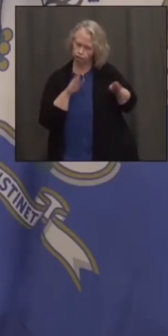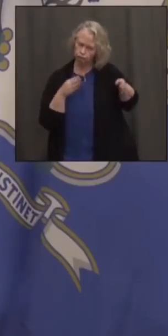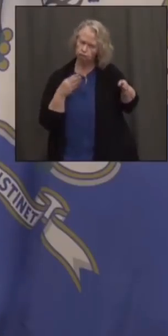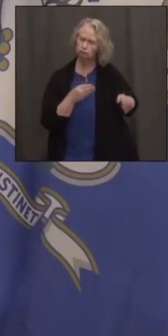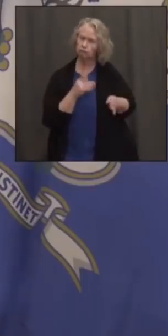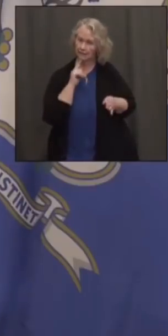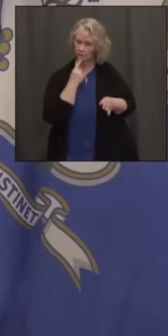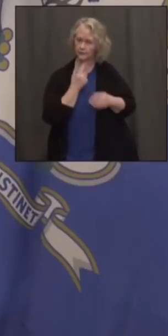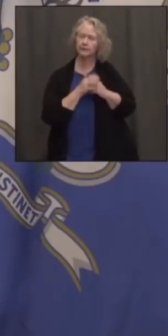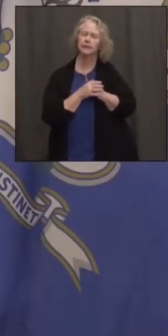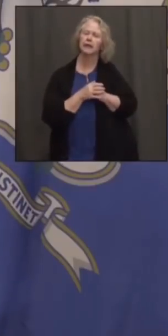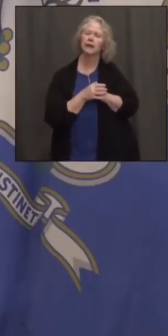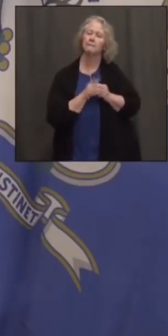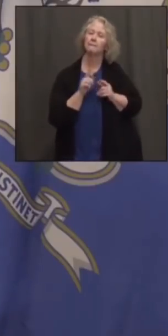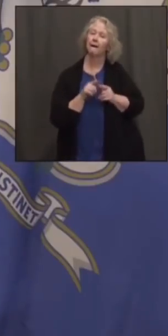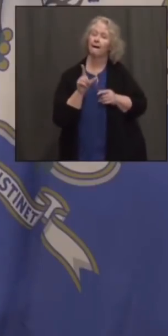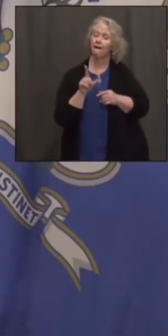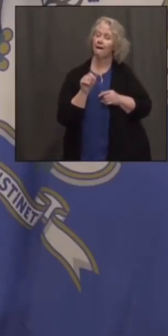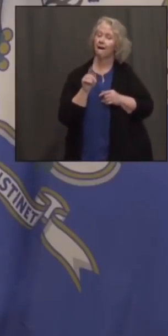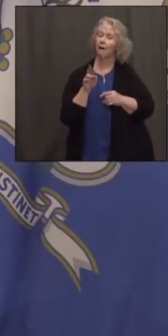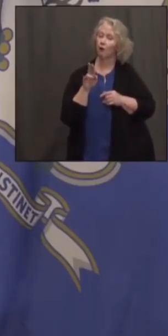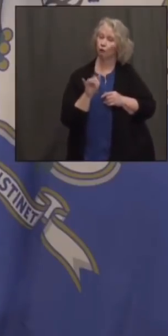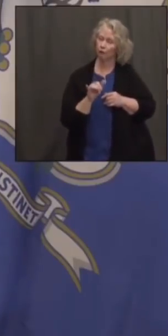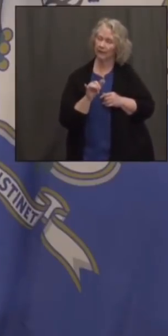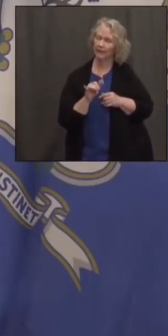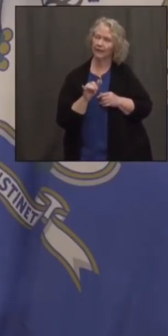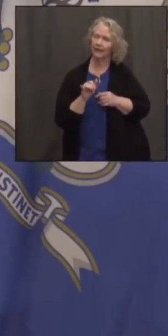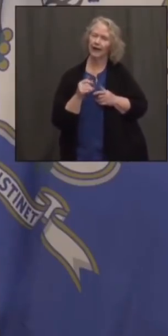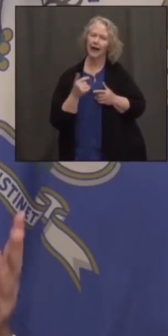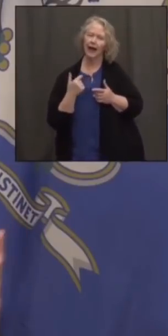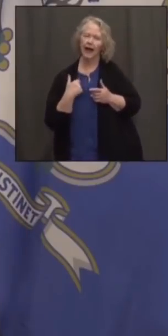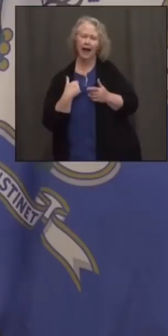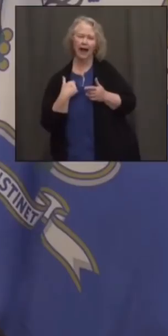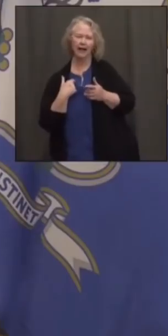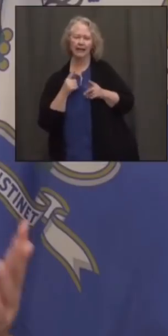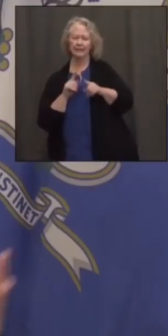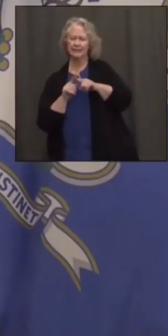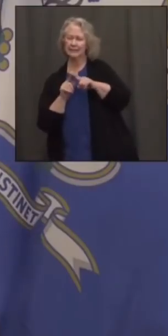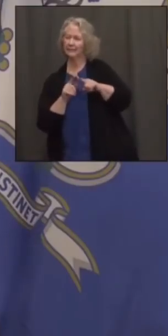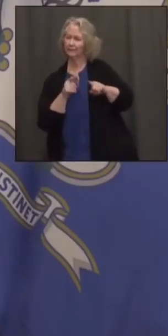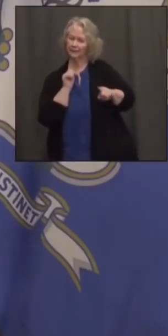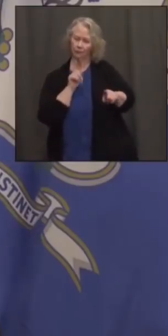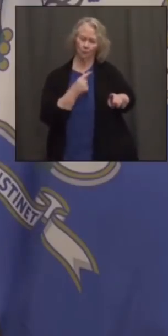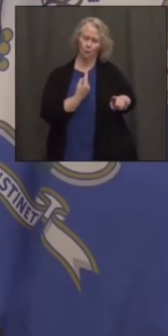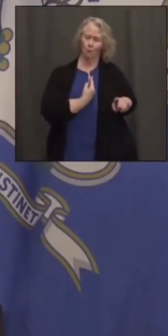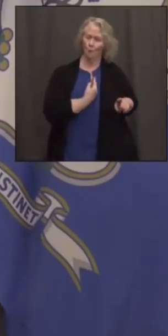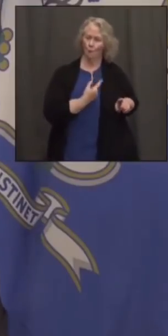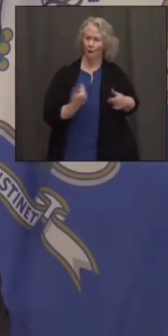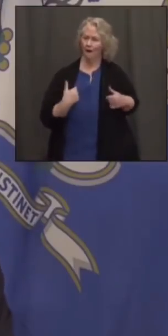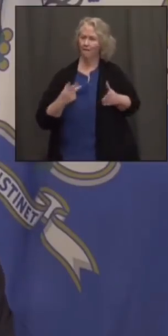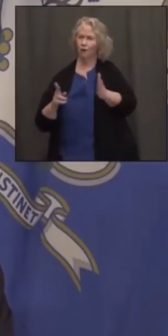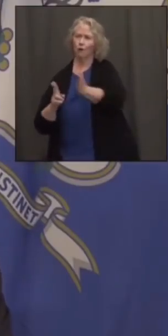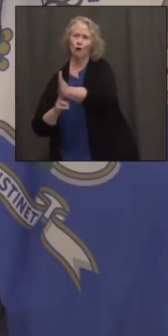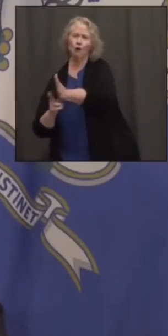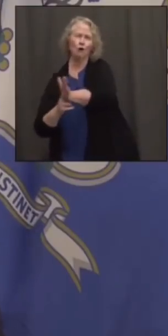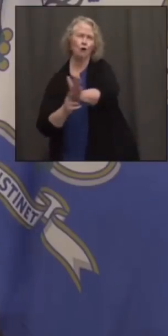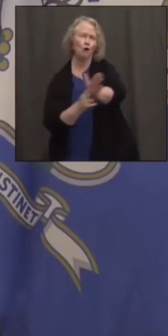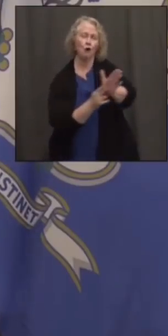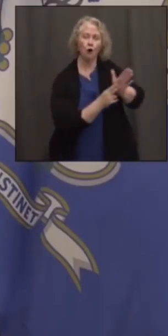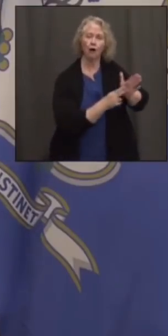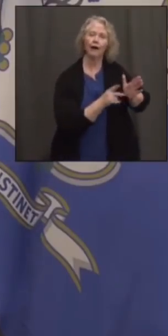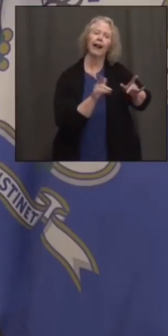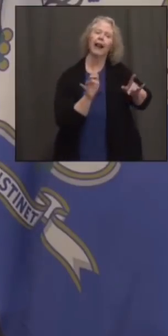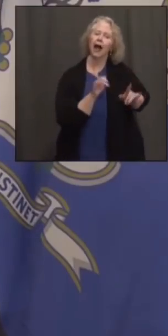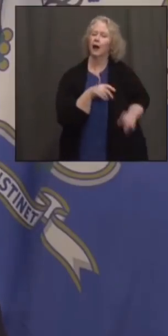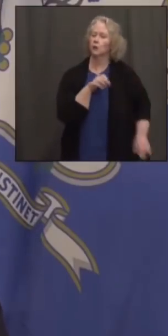But remember, the lottery has a number of skins. You know, we don't do this ourselves. We contract with others, like a Sport Tech,